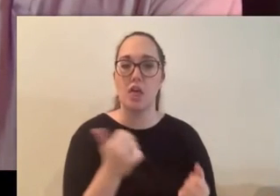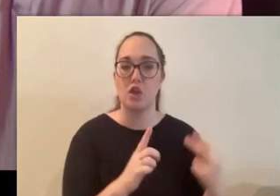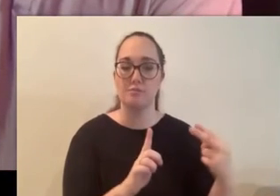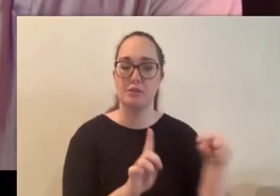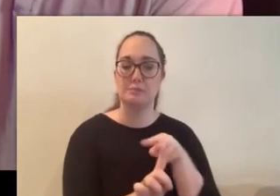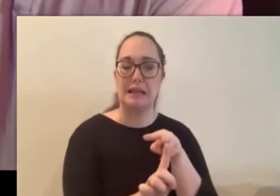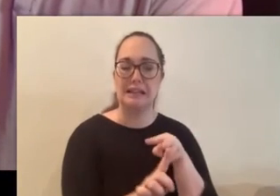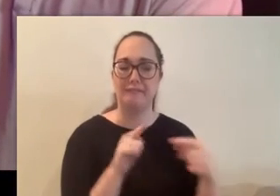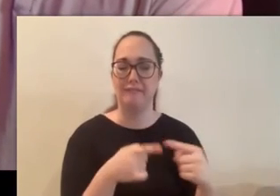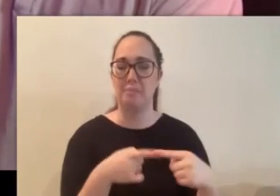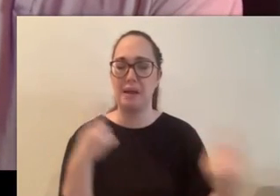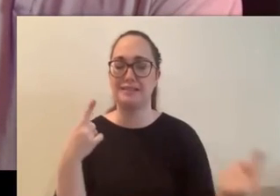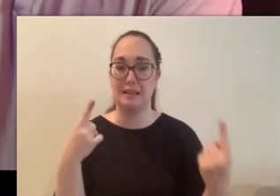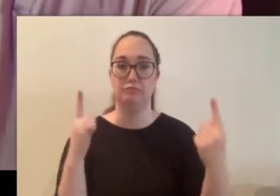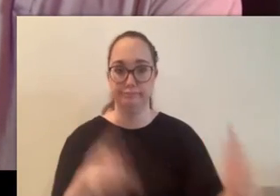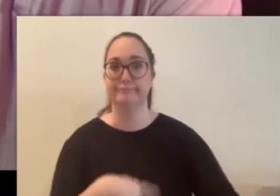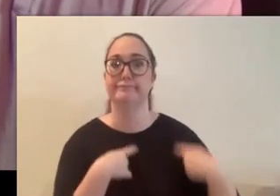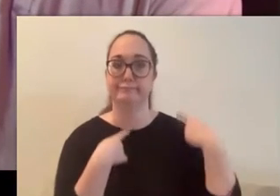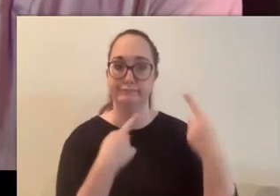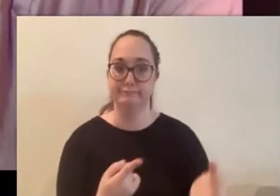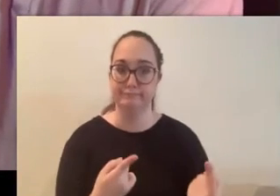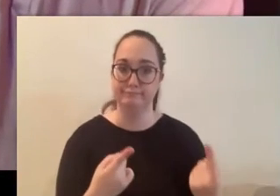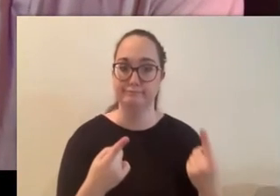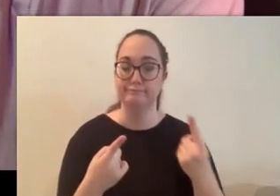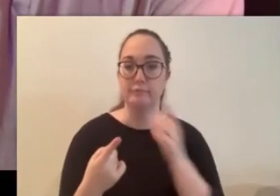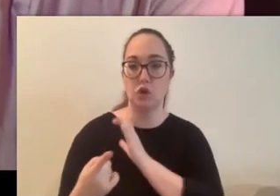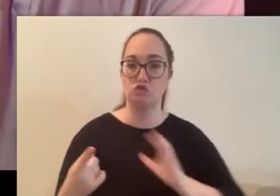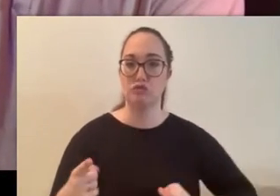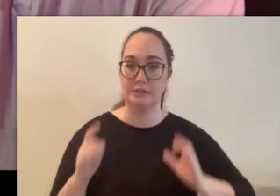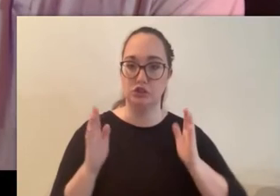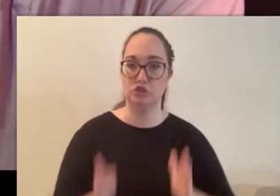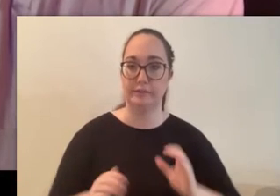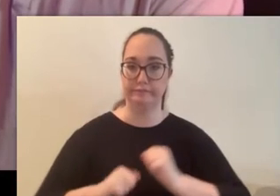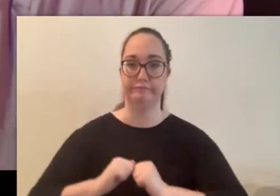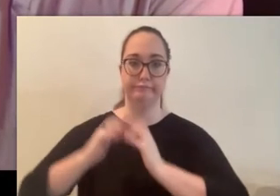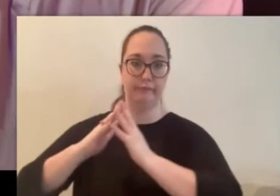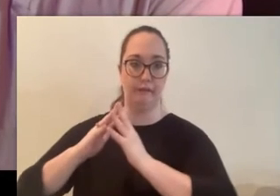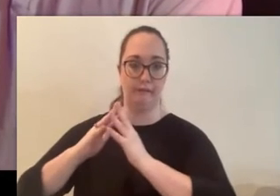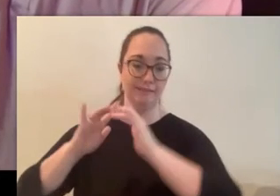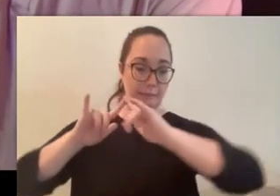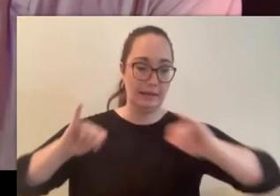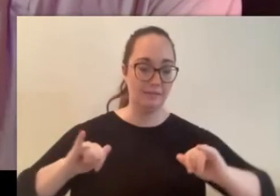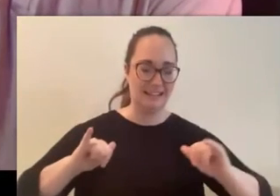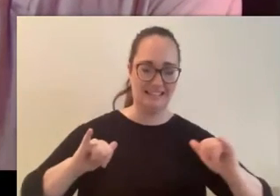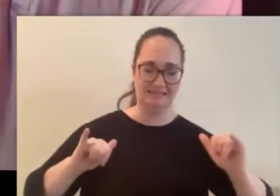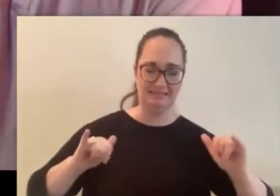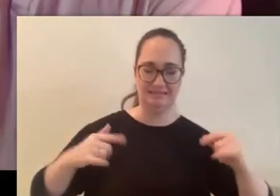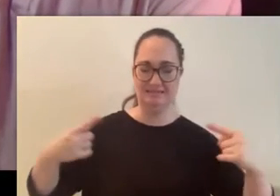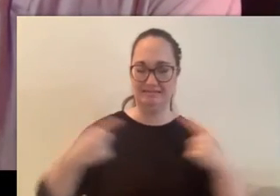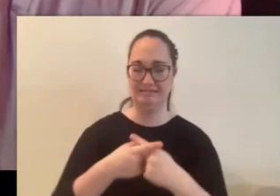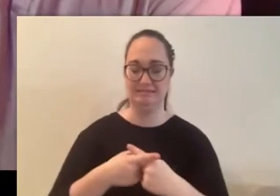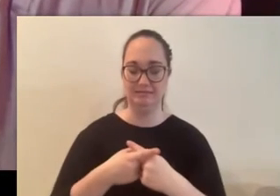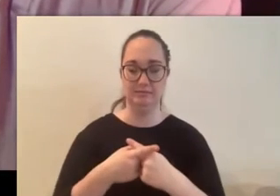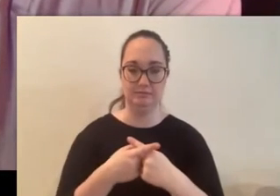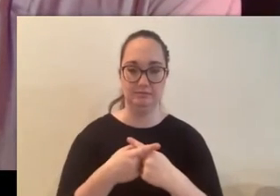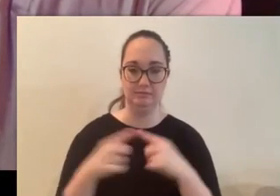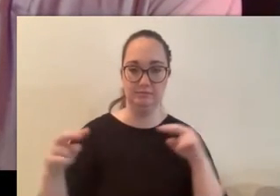forever basically as long as christianity has been in europe so in today's tale we'll talking about one specific type of fairy